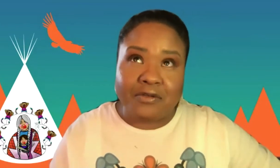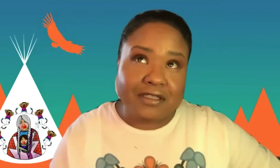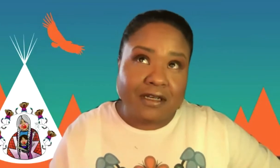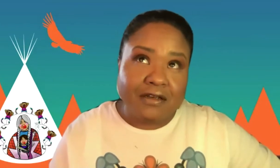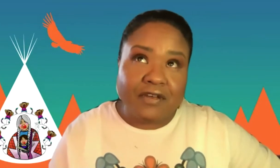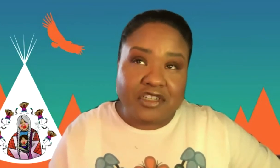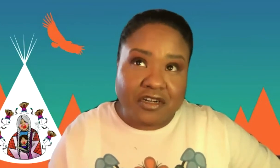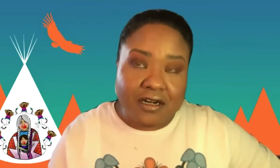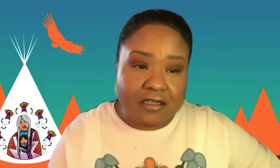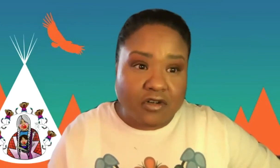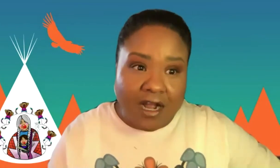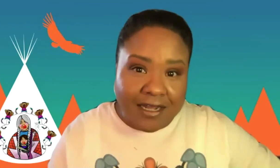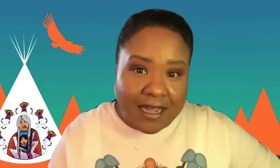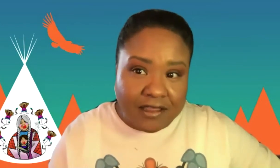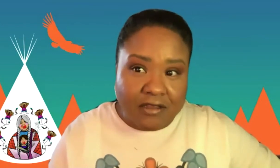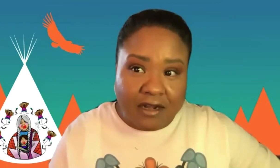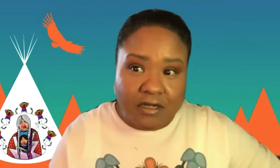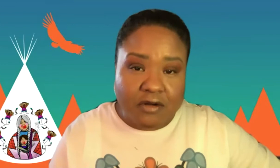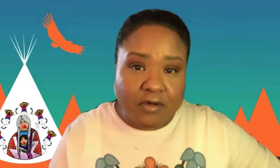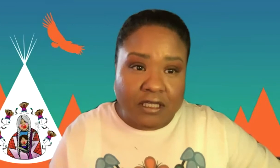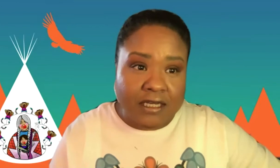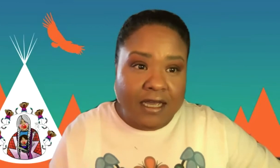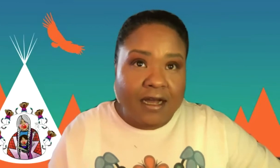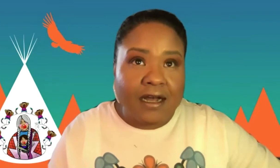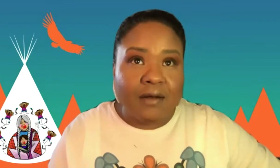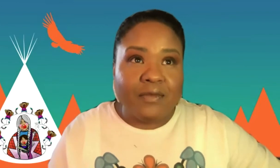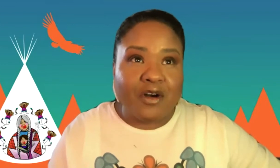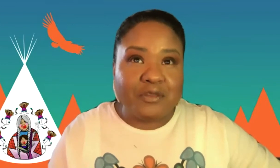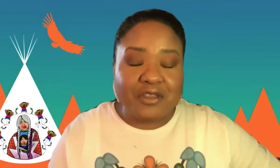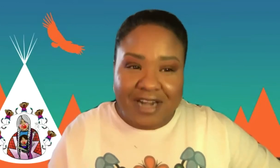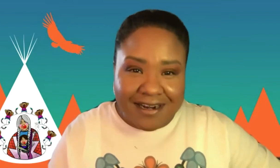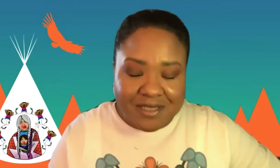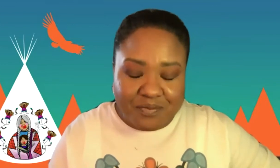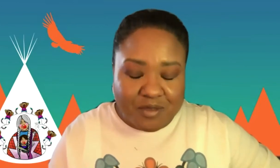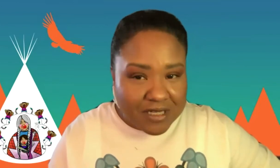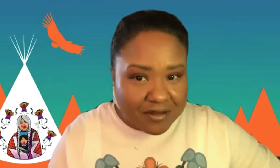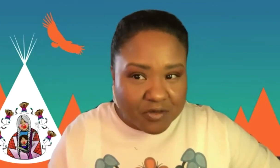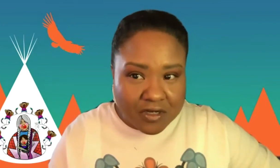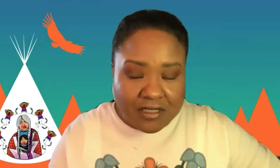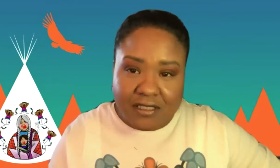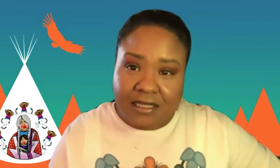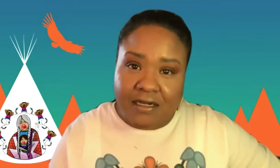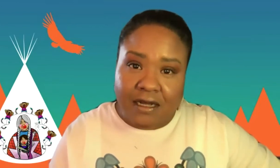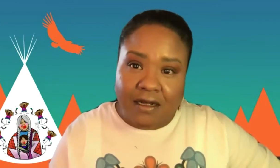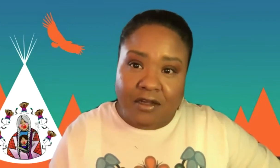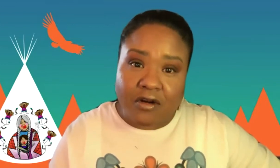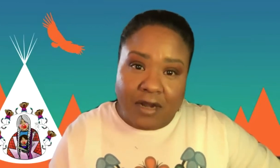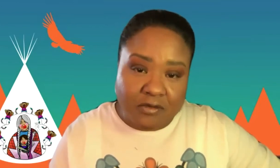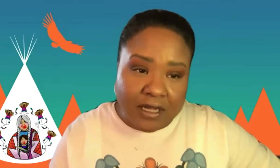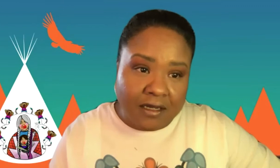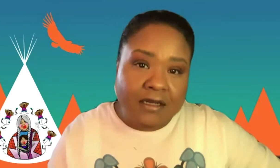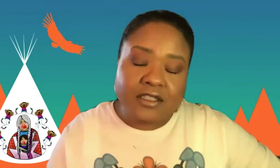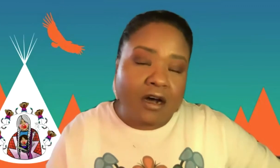I won't venture a try at their language. I really hope to learn how to speak those words in the